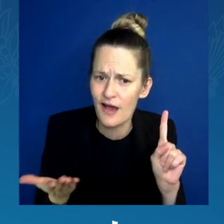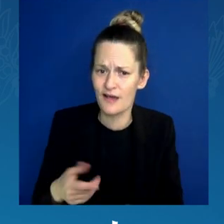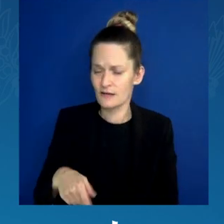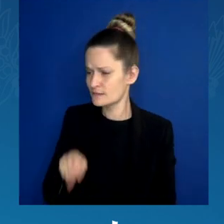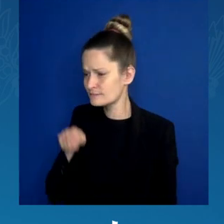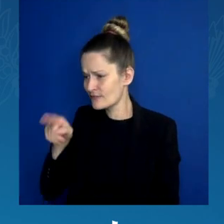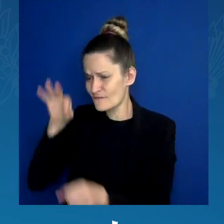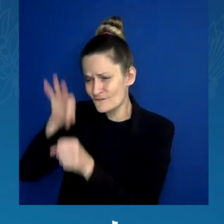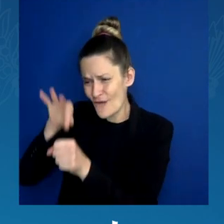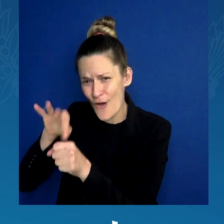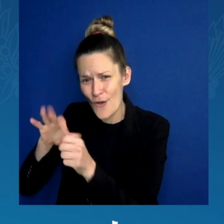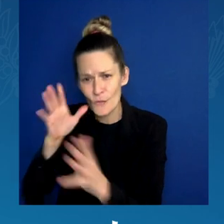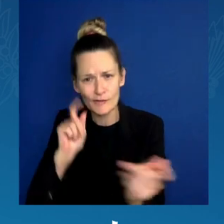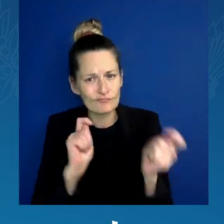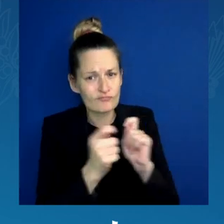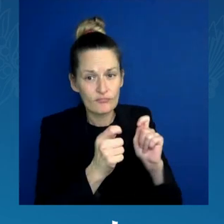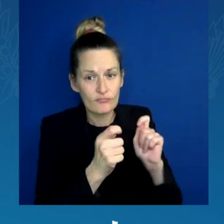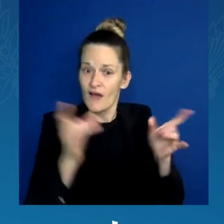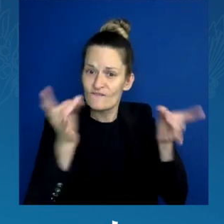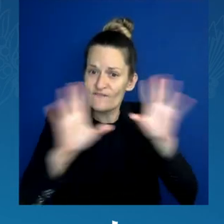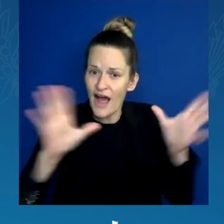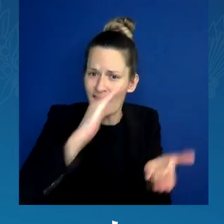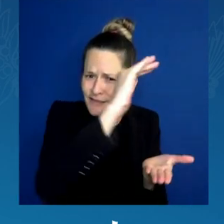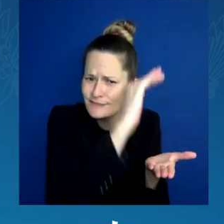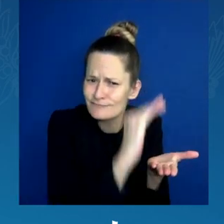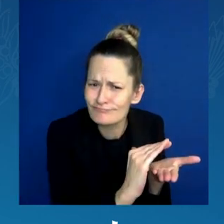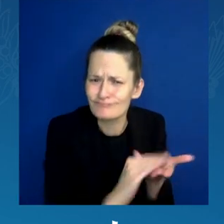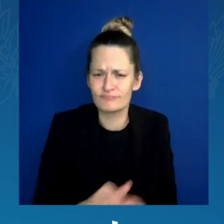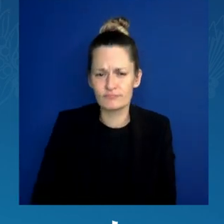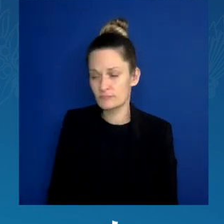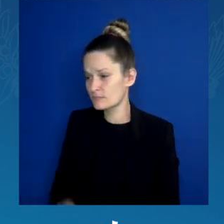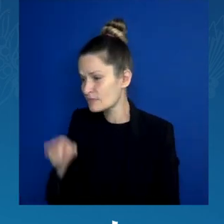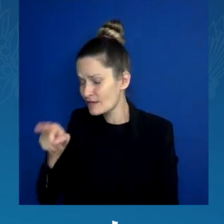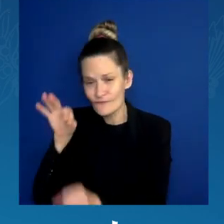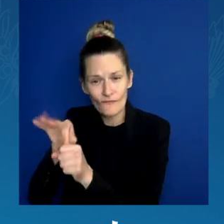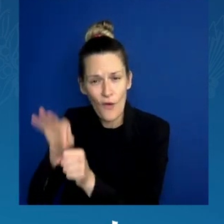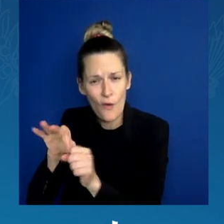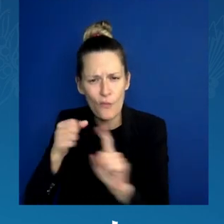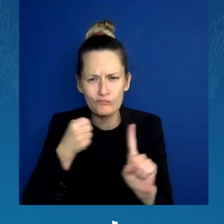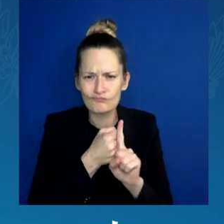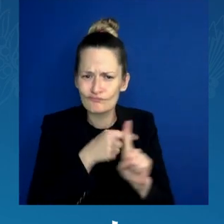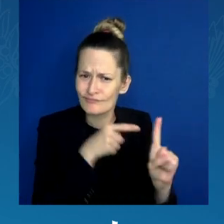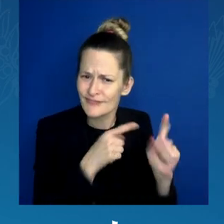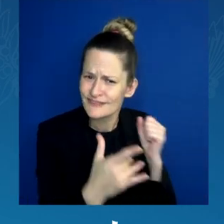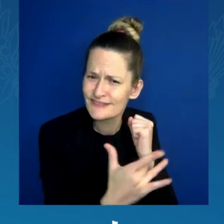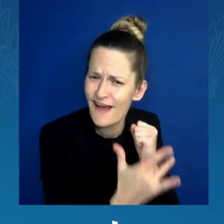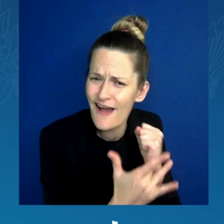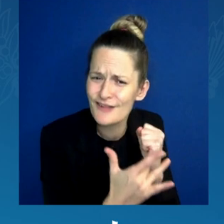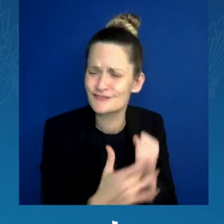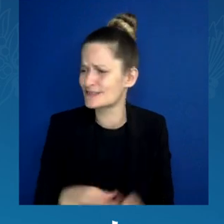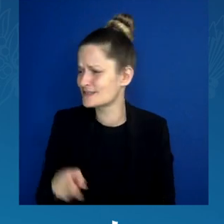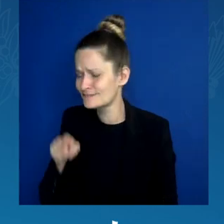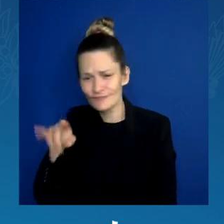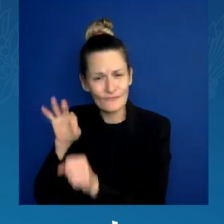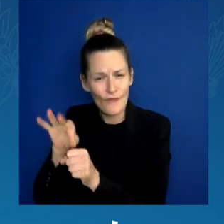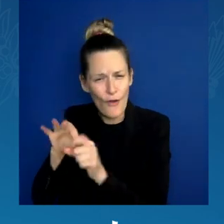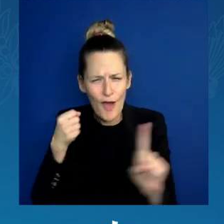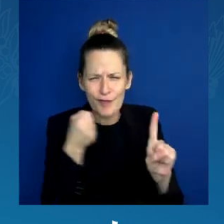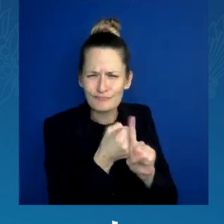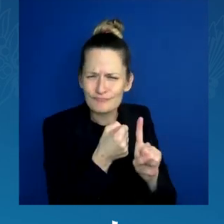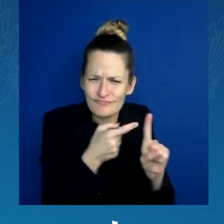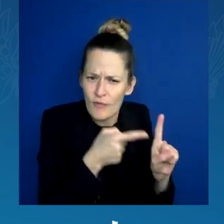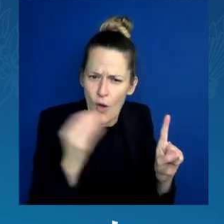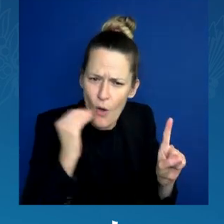We can vote to make sure everyone has a seat at the table as an entrepreneur, as a business owner, as an